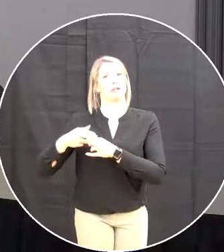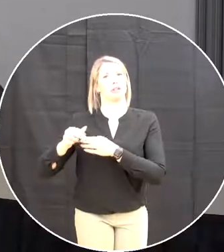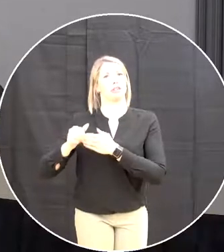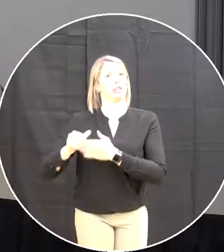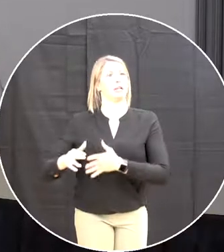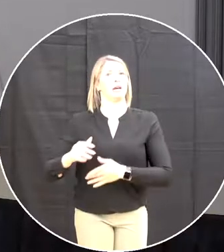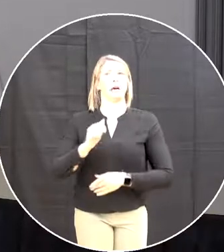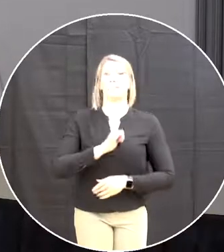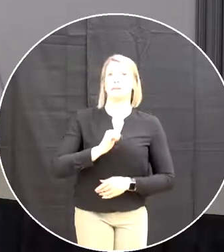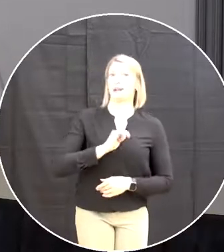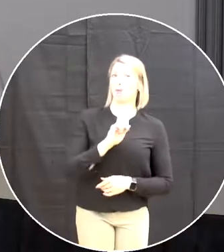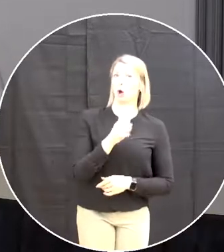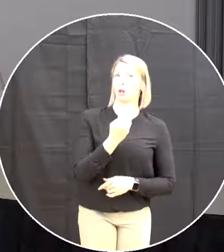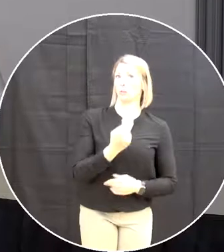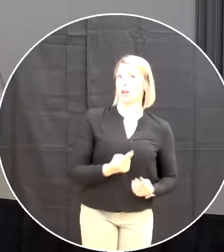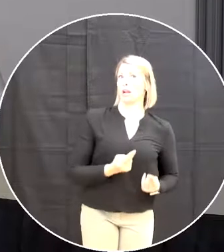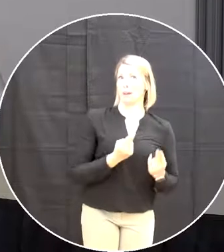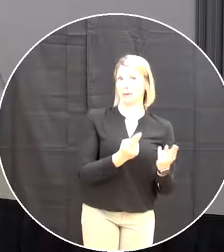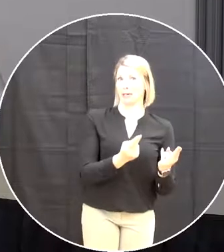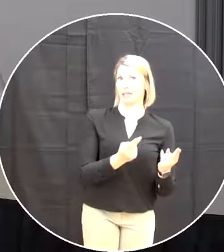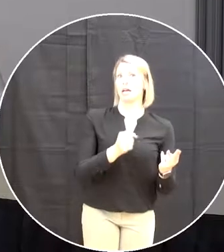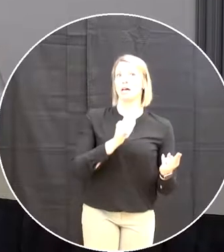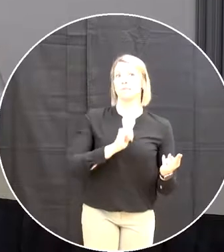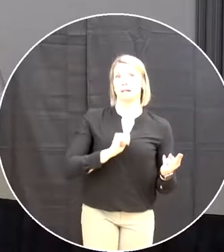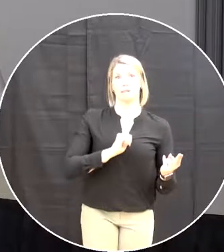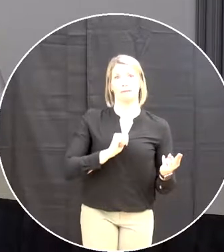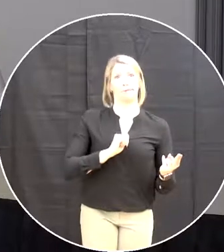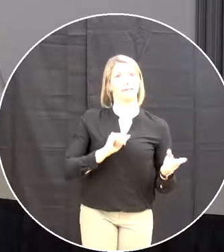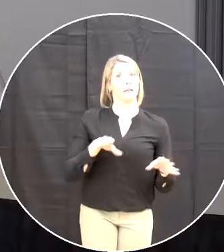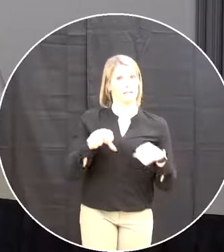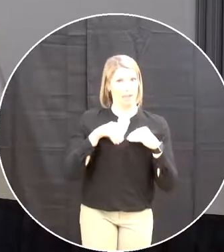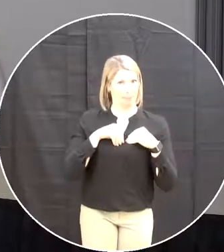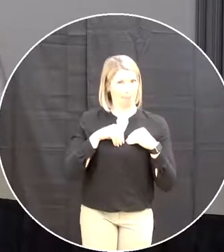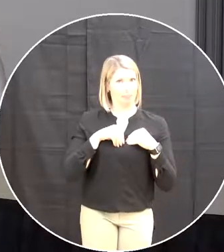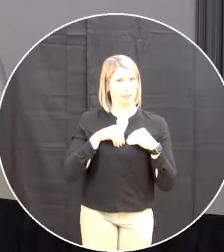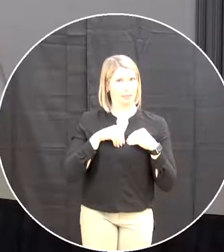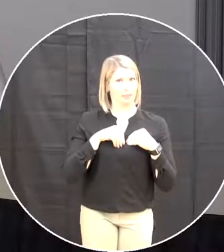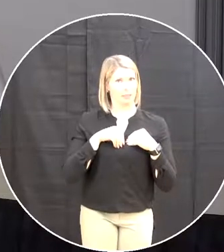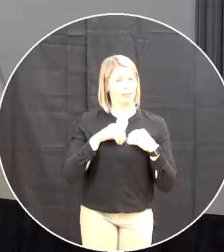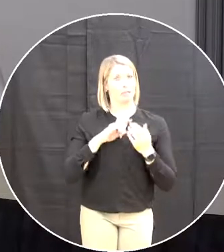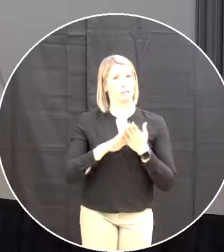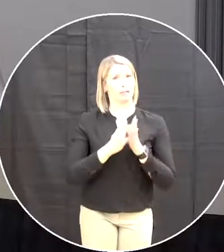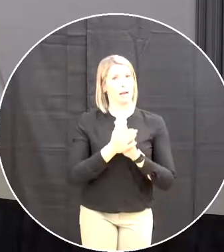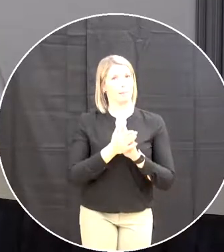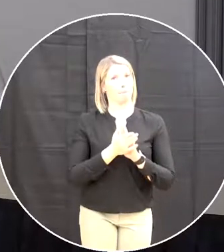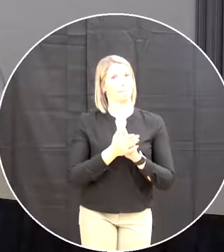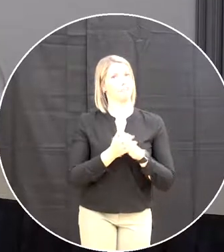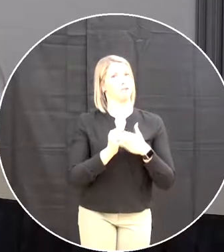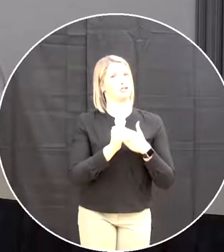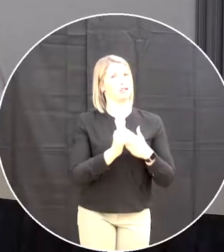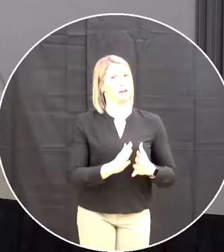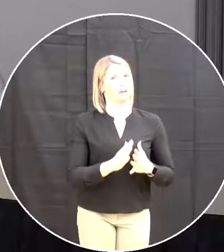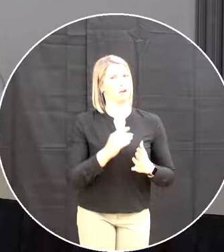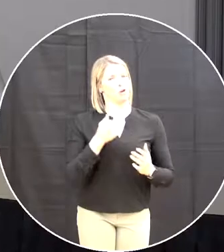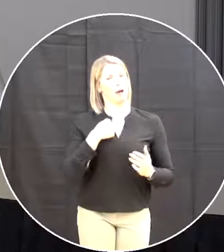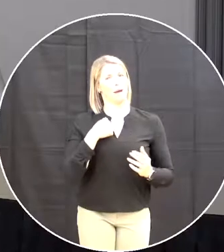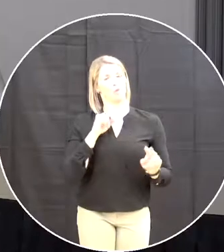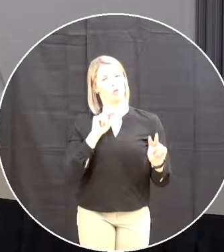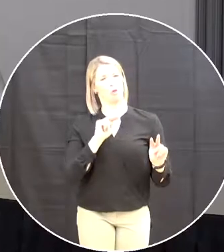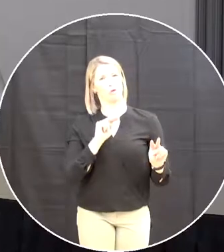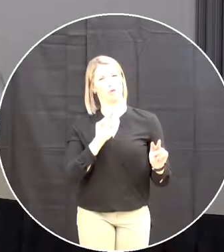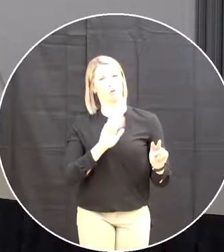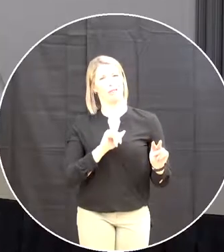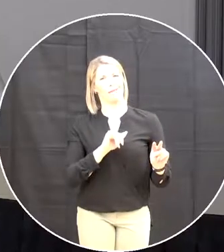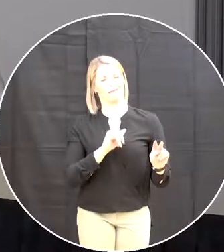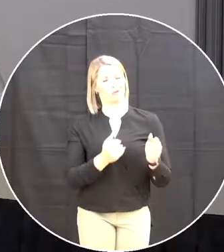one nominated and i accepted the nomination and consequently the position of chair and i'm looking forward to that over the next couple of years